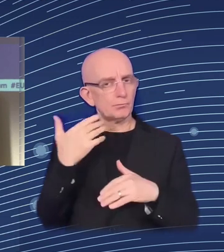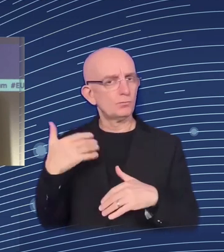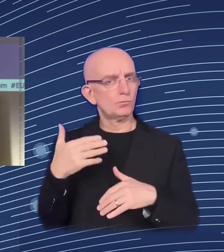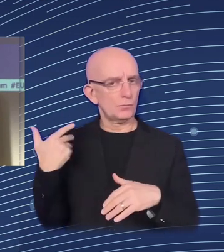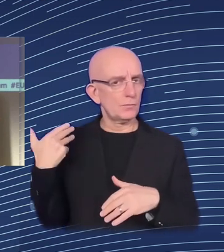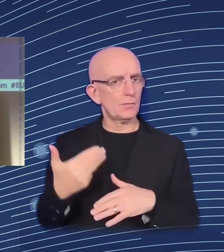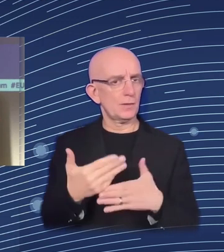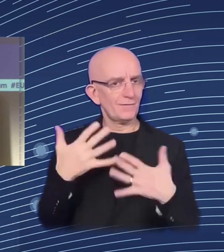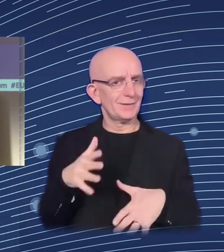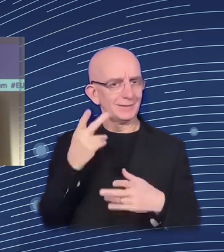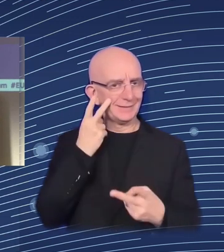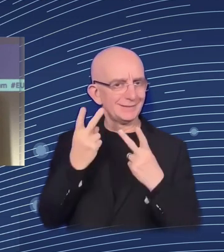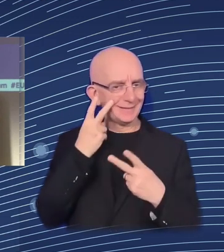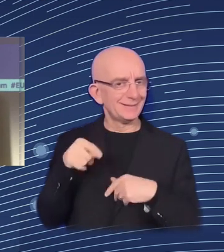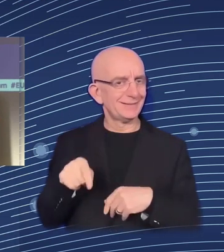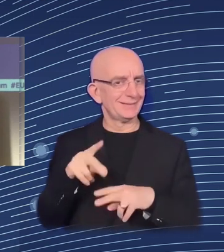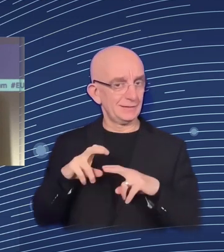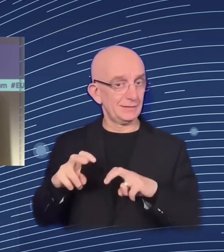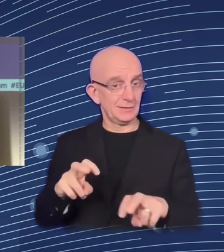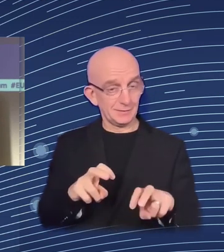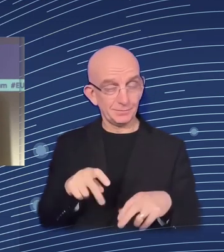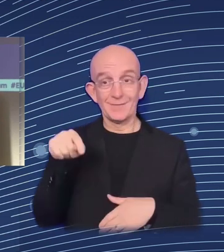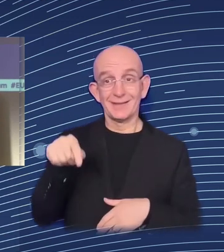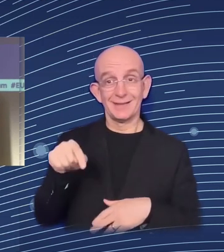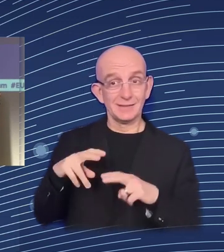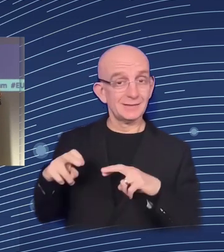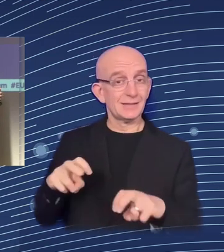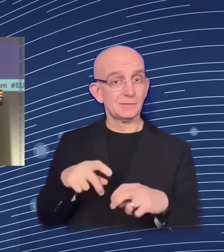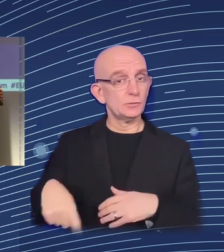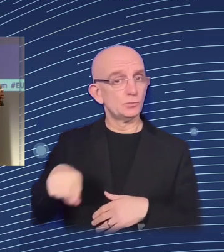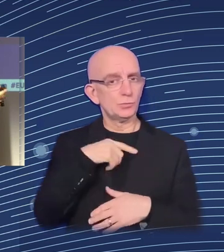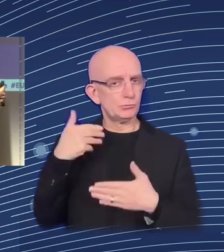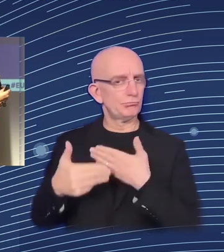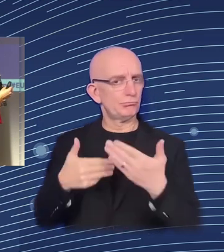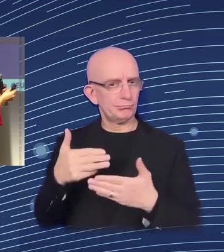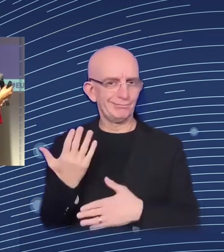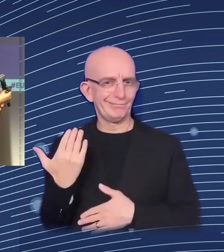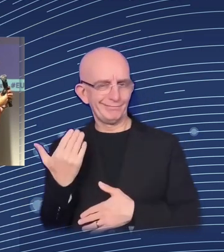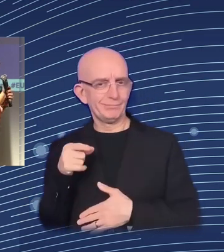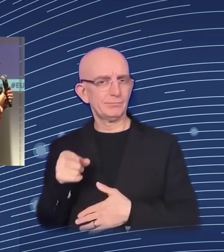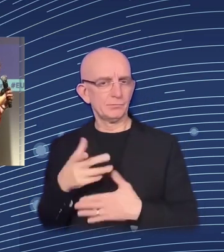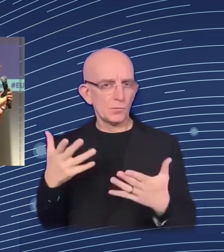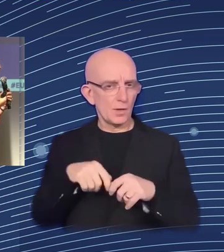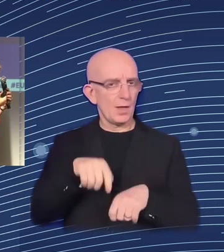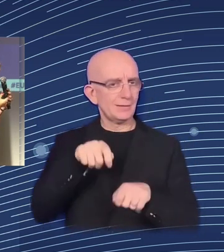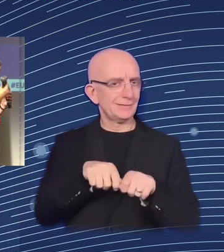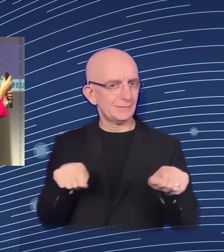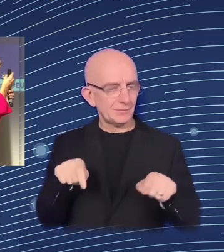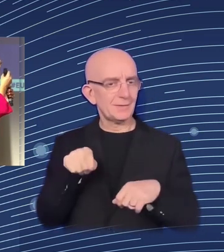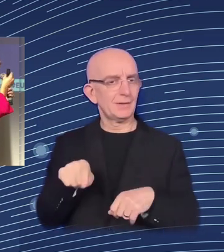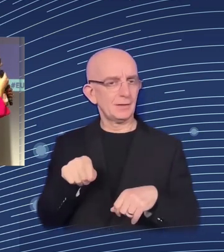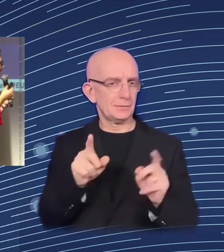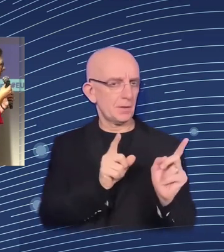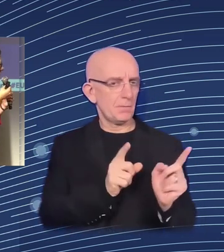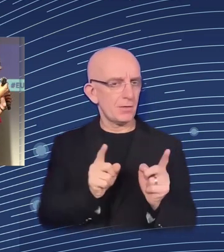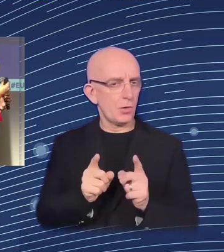of the digital transformation. And basically, one of the first challenges was, how do we measure digital transformation? What